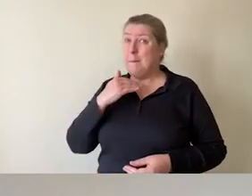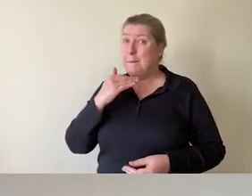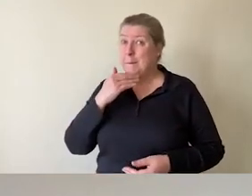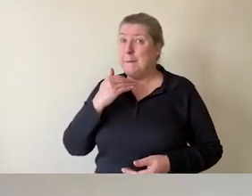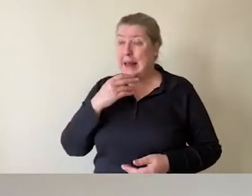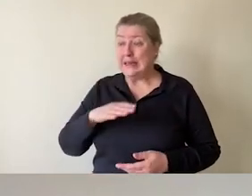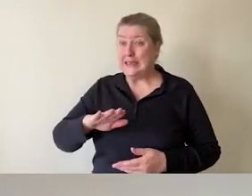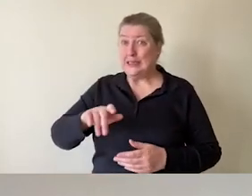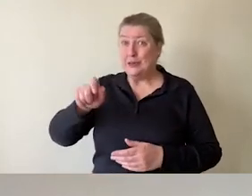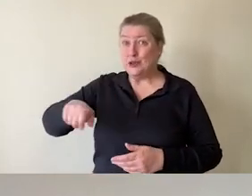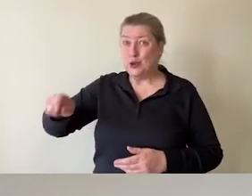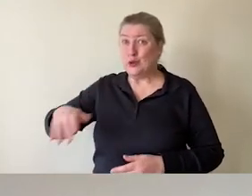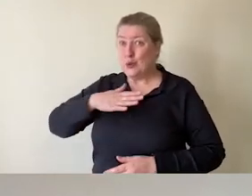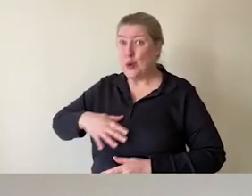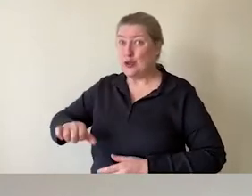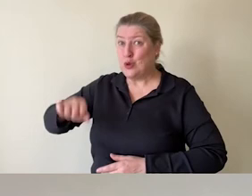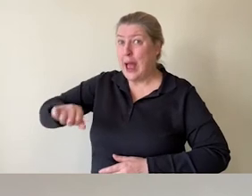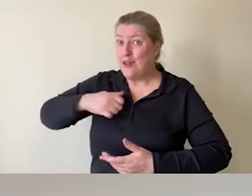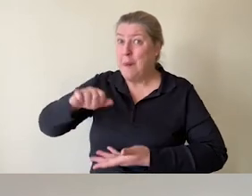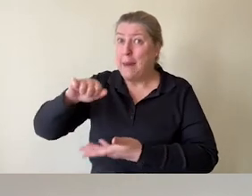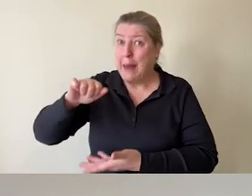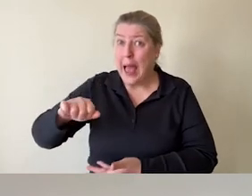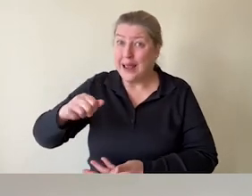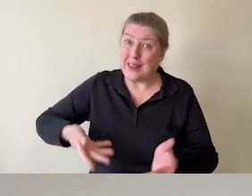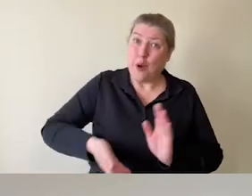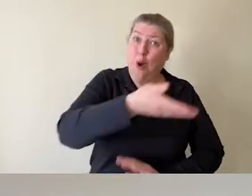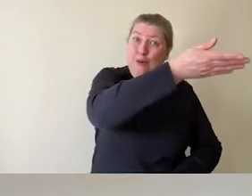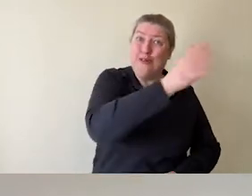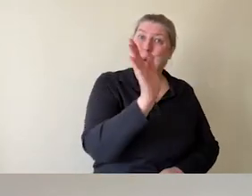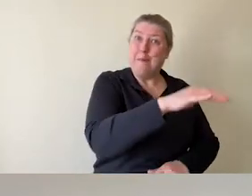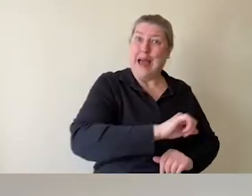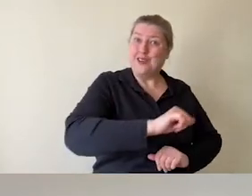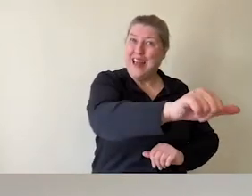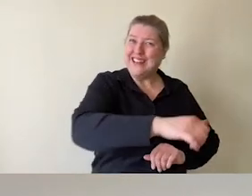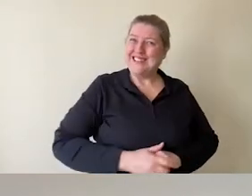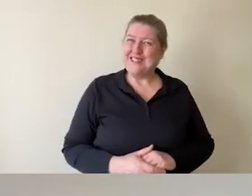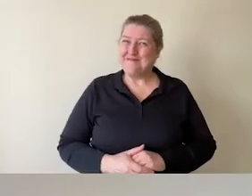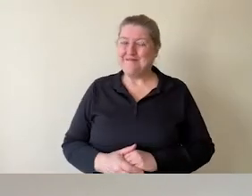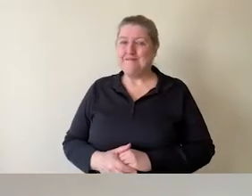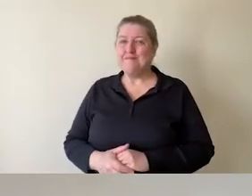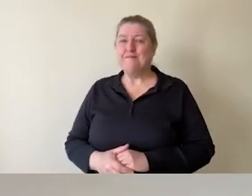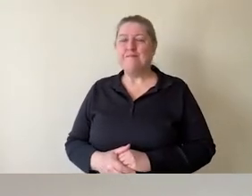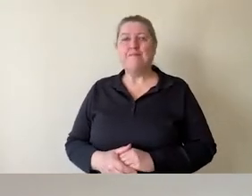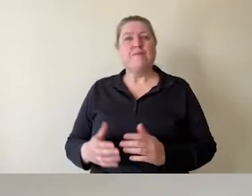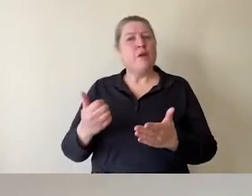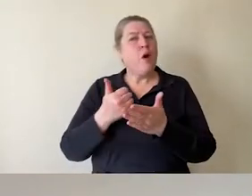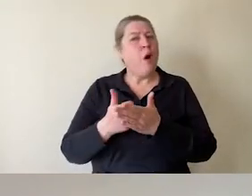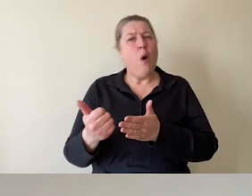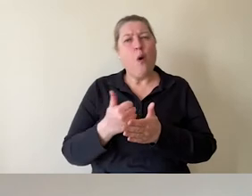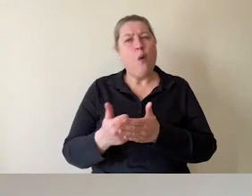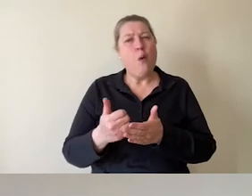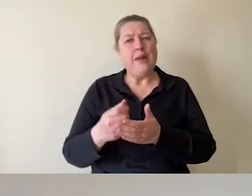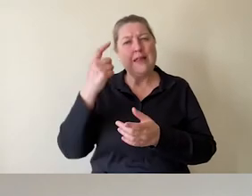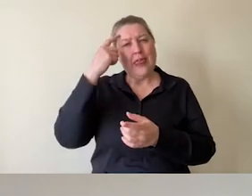like to carry my gallery bag for me. And we can set off to our next object. Always make your resources